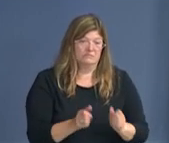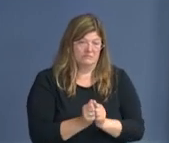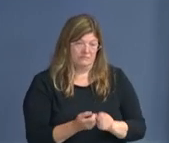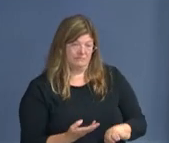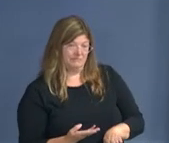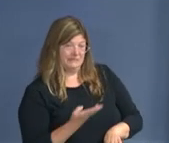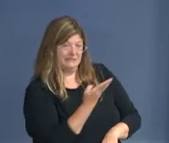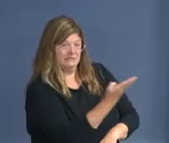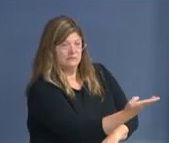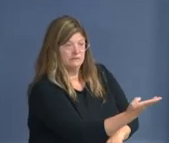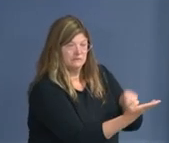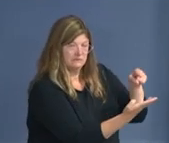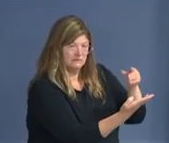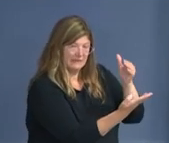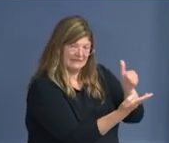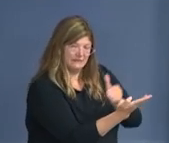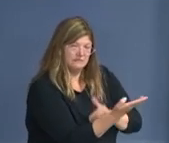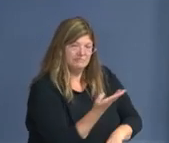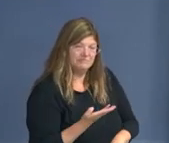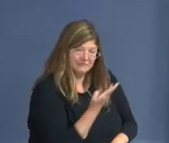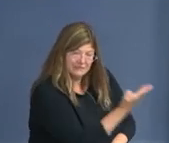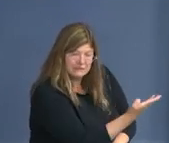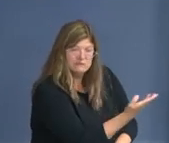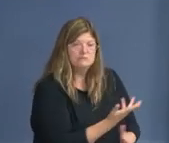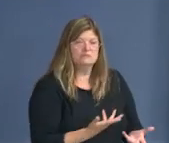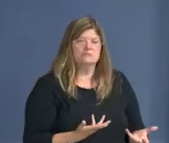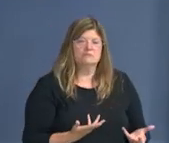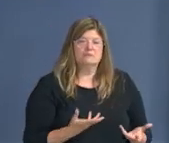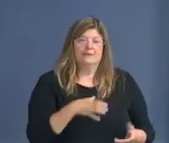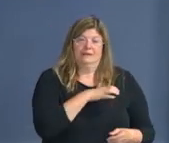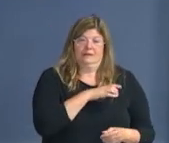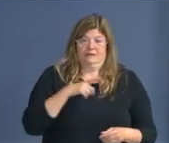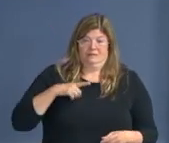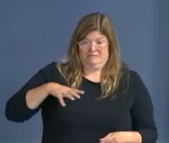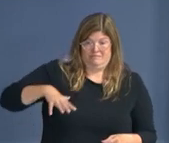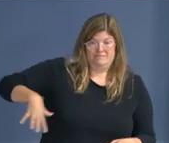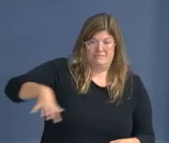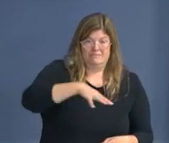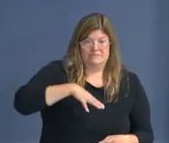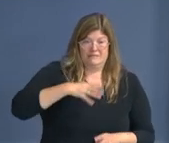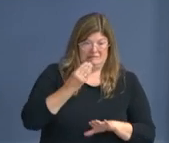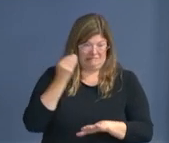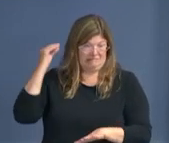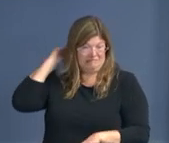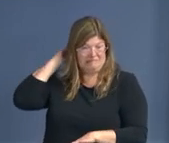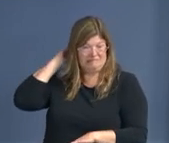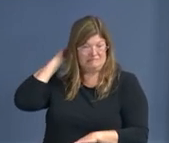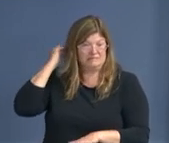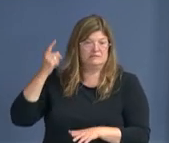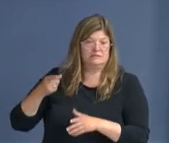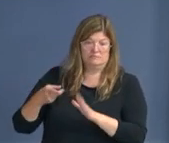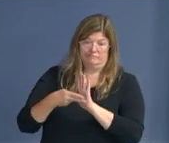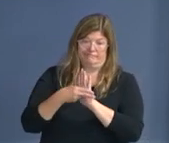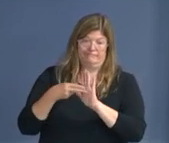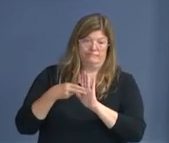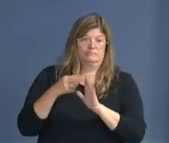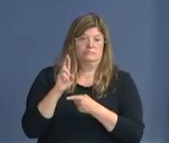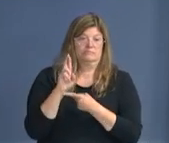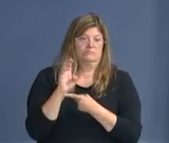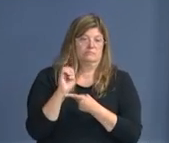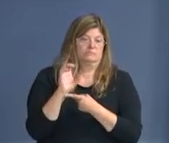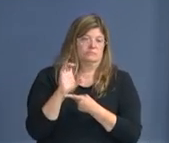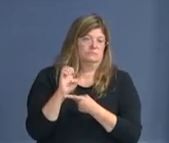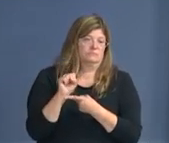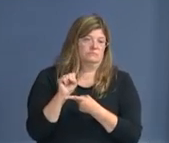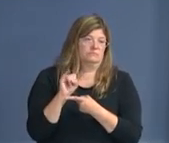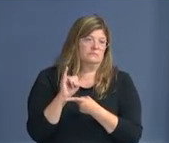But I think they have to be very mindful that we're in a recession that has been produced by COVID, and